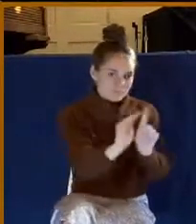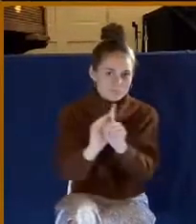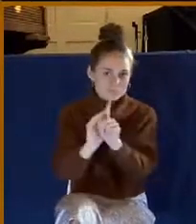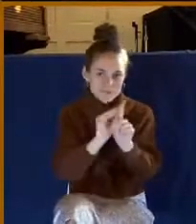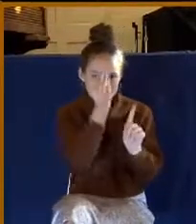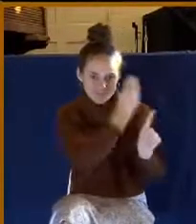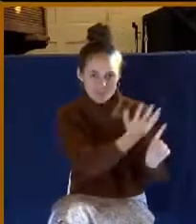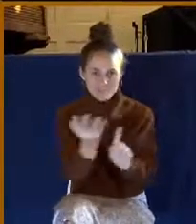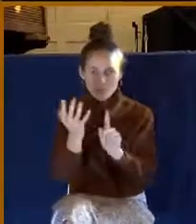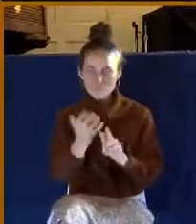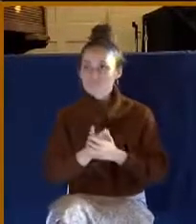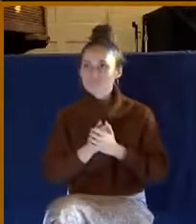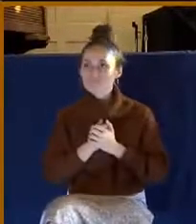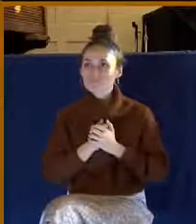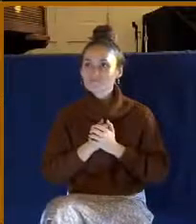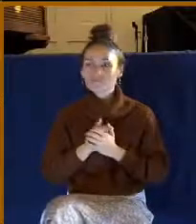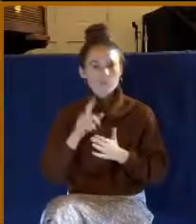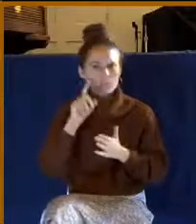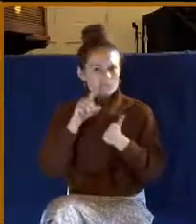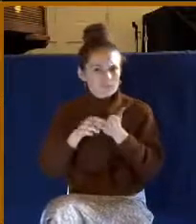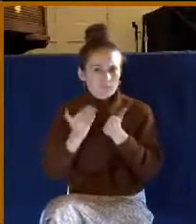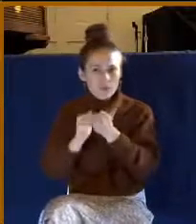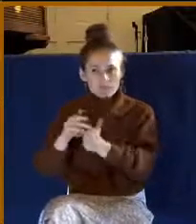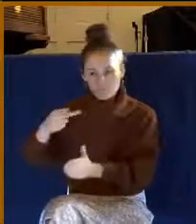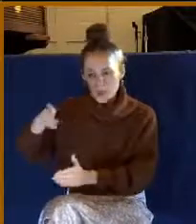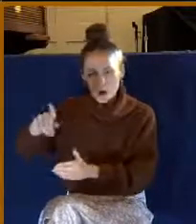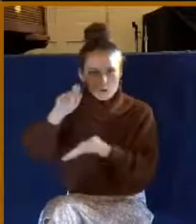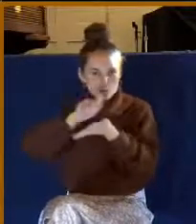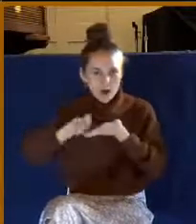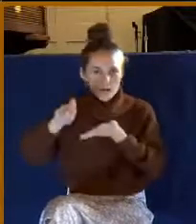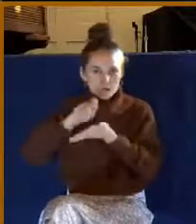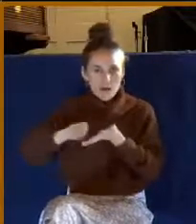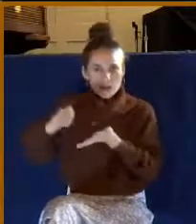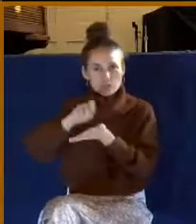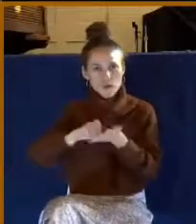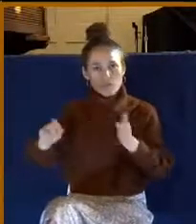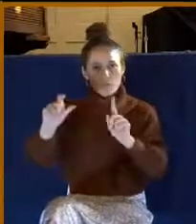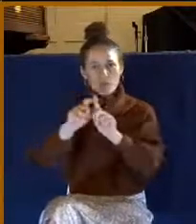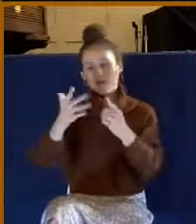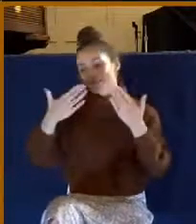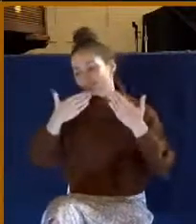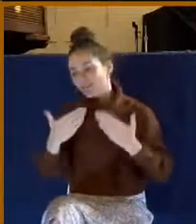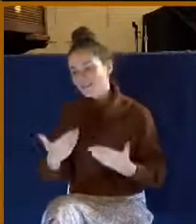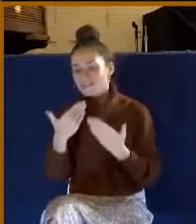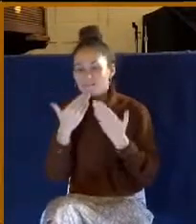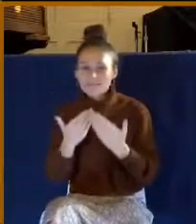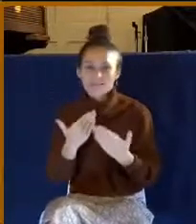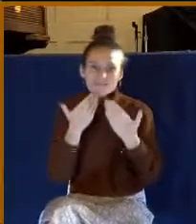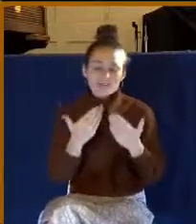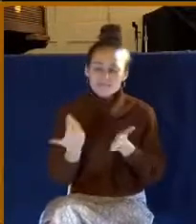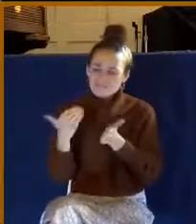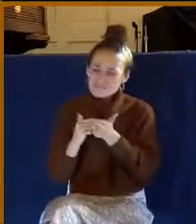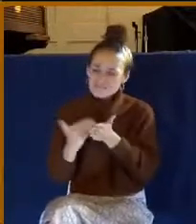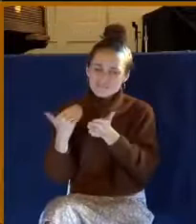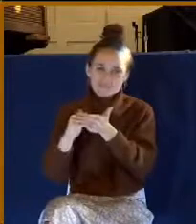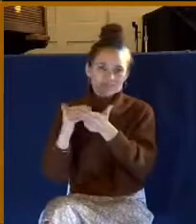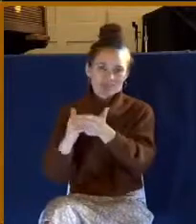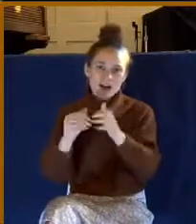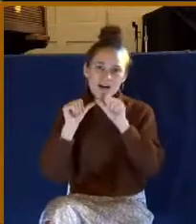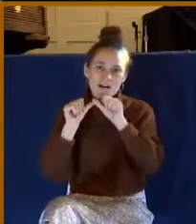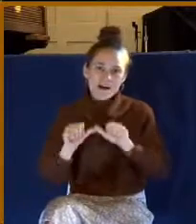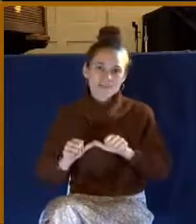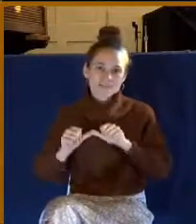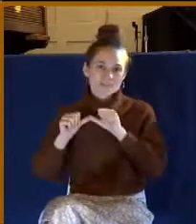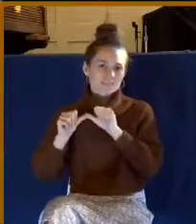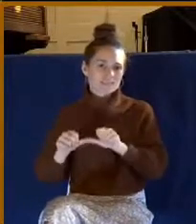letters. He's constantly Eucharistio. He's constantly giving thanks to God. And, brethren, that is to